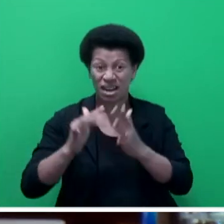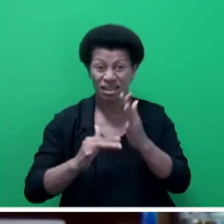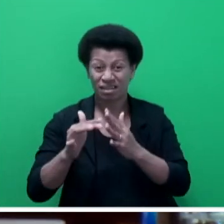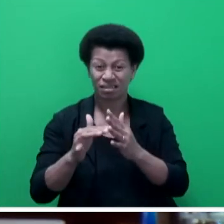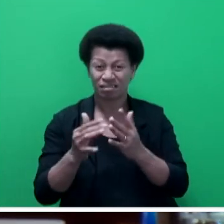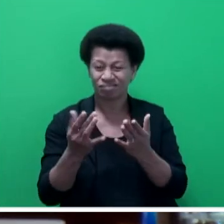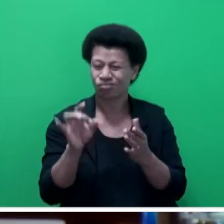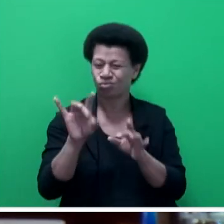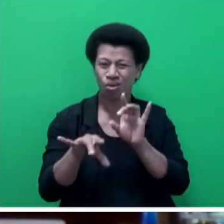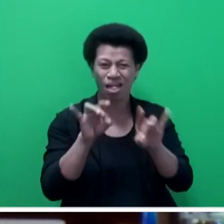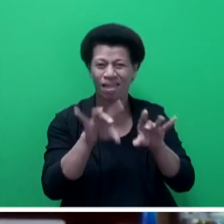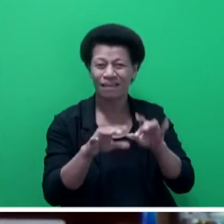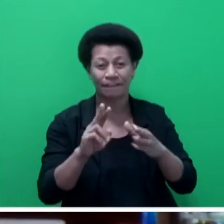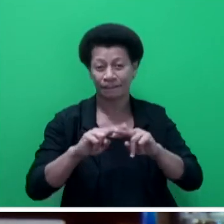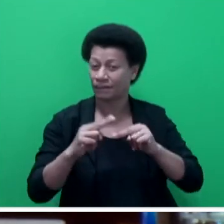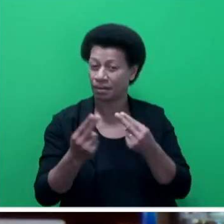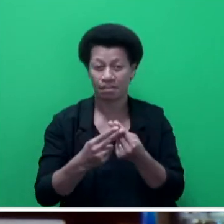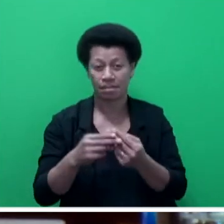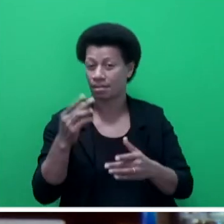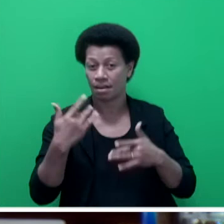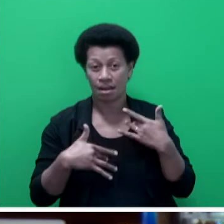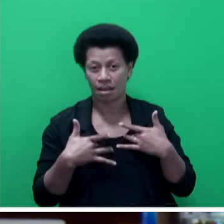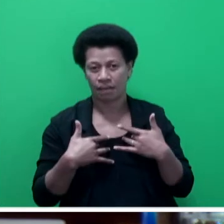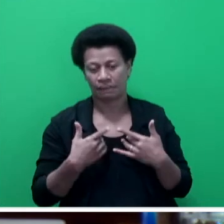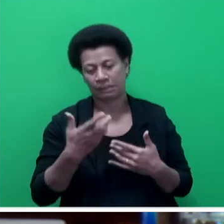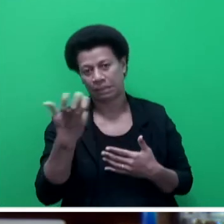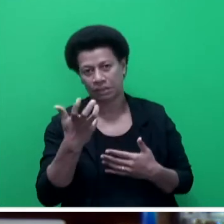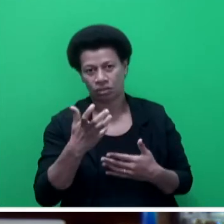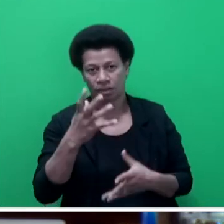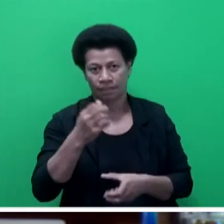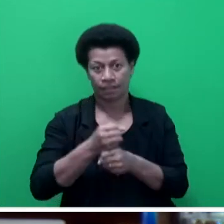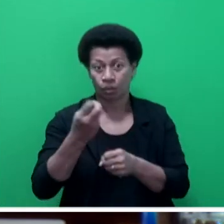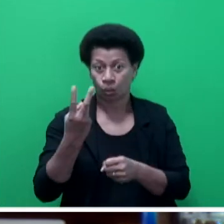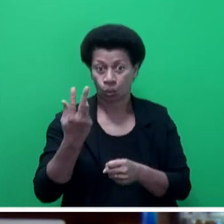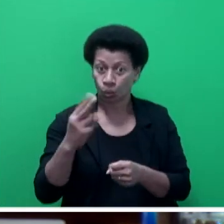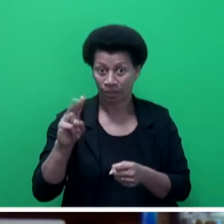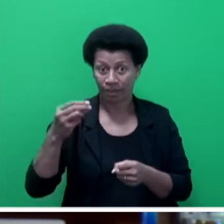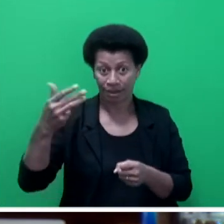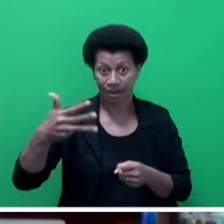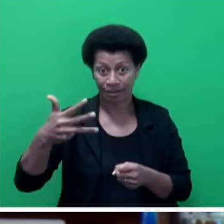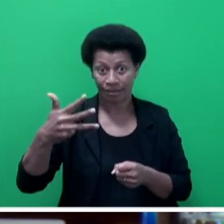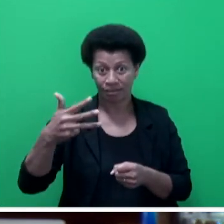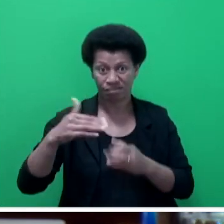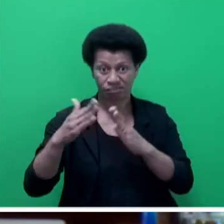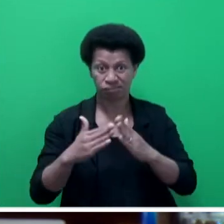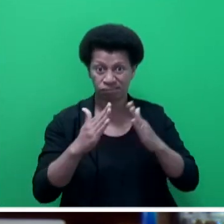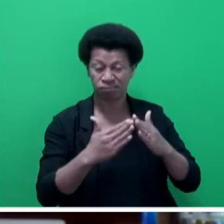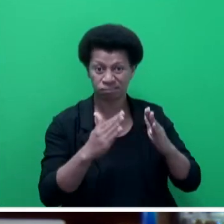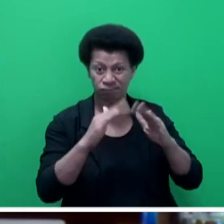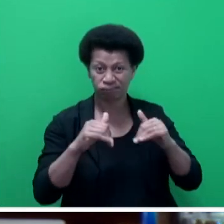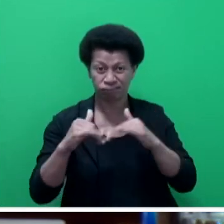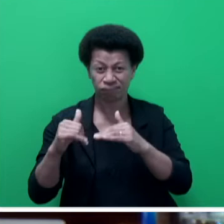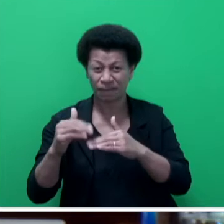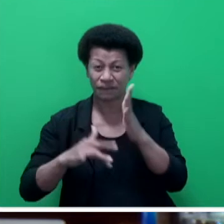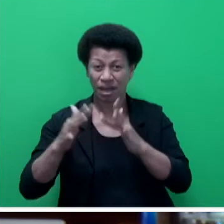life can be crippling. In 2019, the total estimated value of property damages caused by fire was